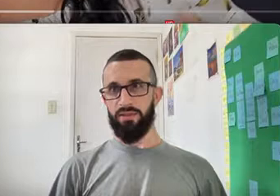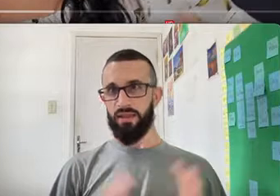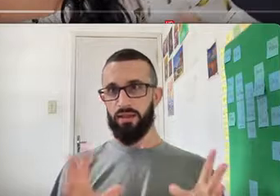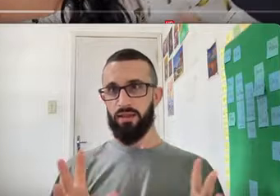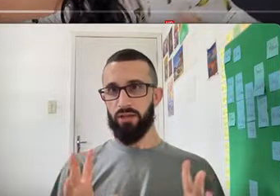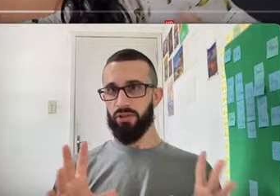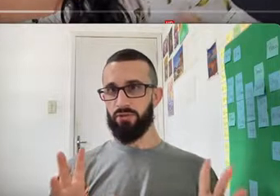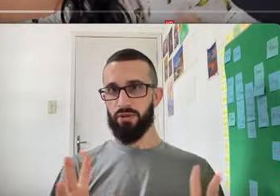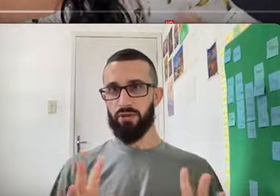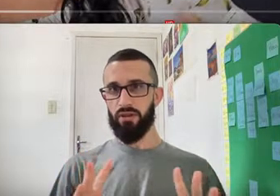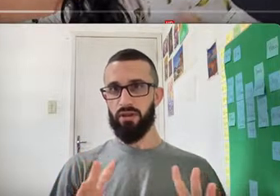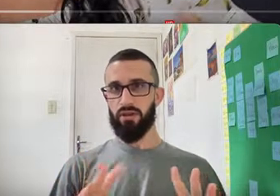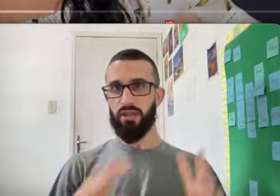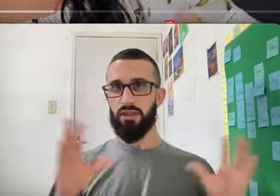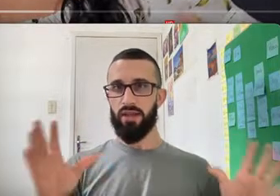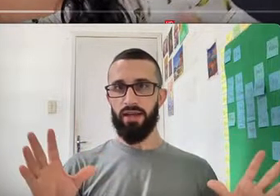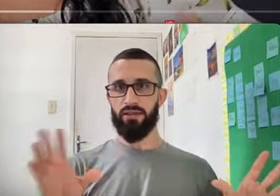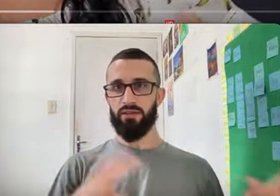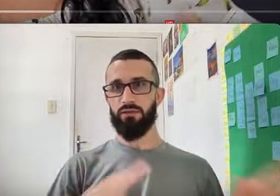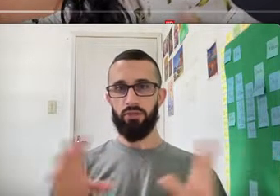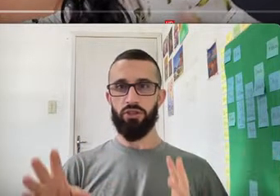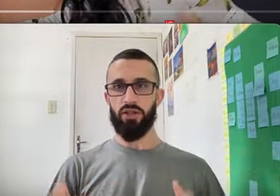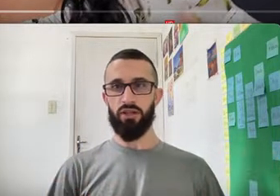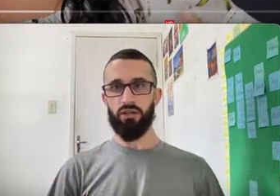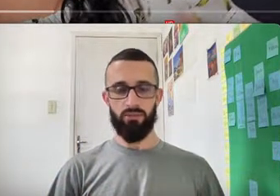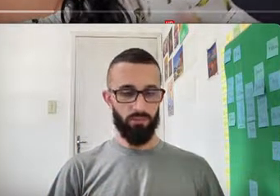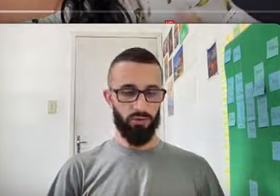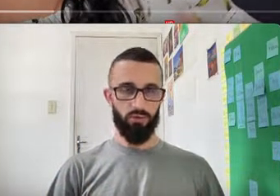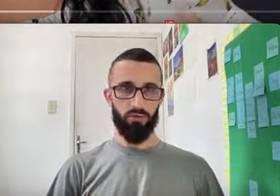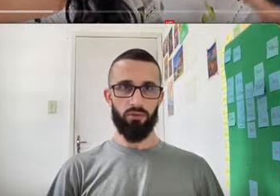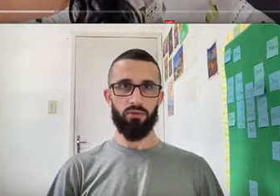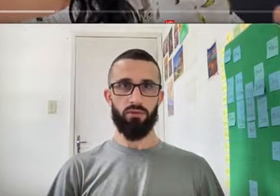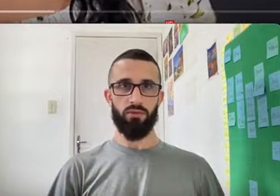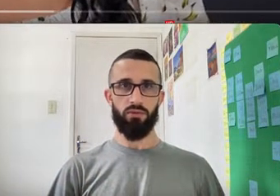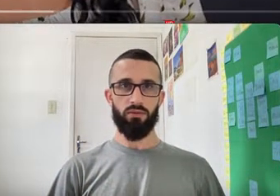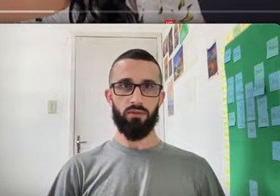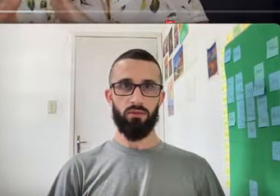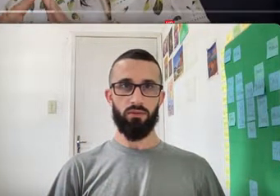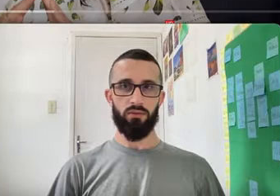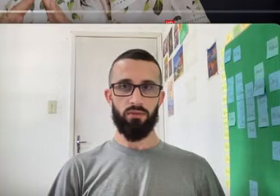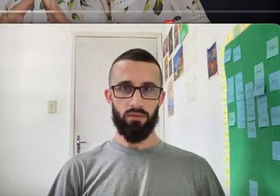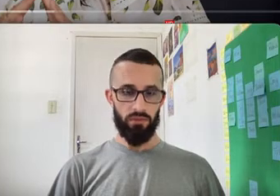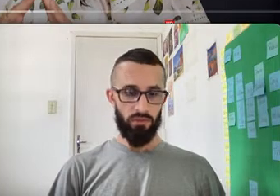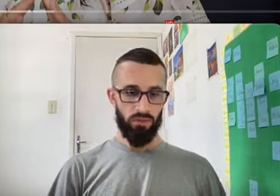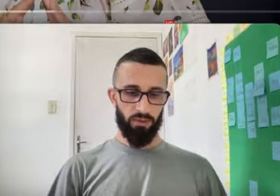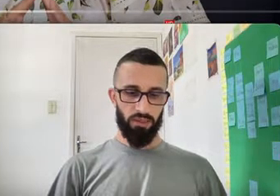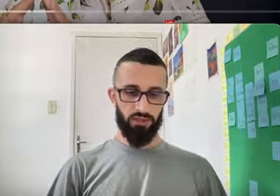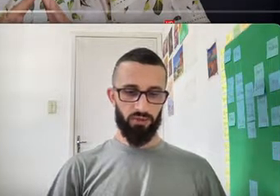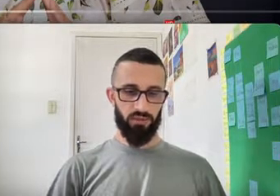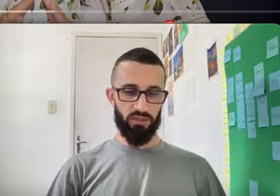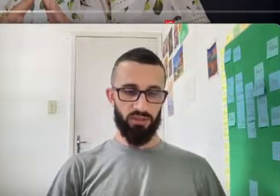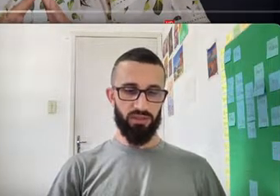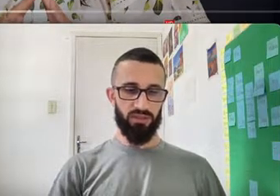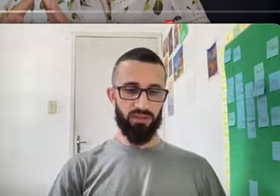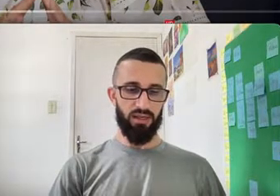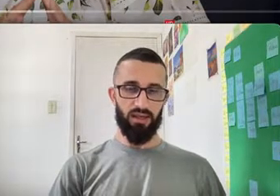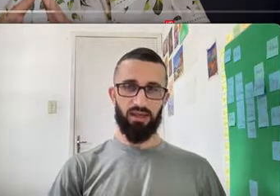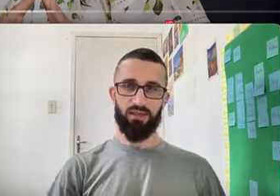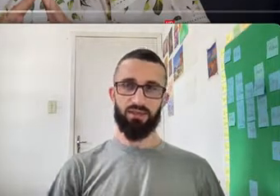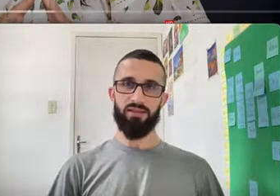And Then He Left Everything In The Hands Of Rochelle To Administ To Administ